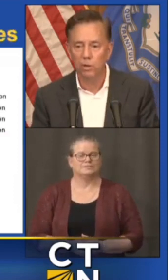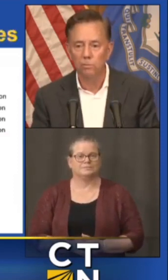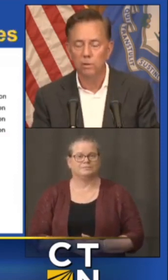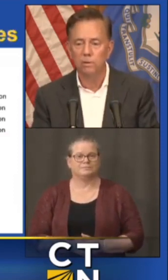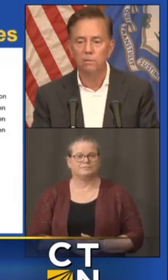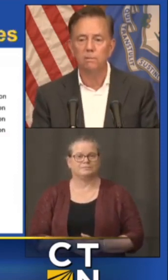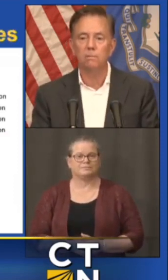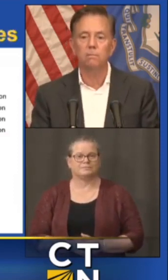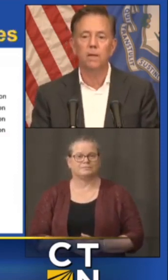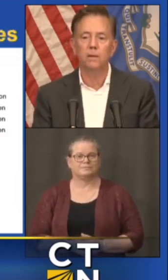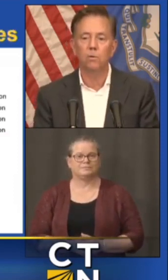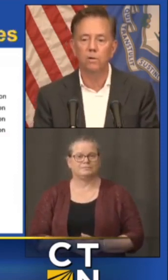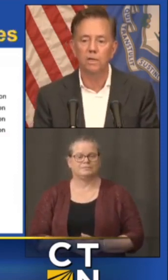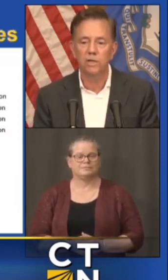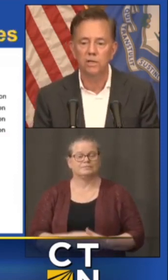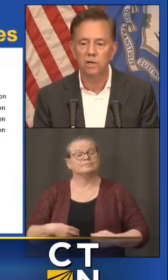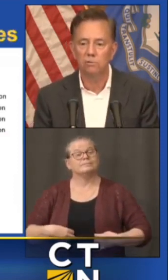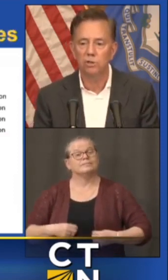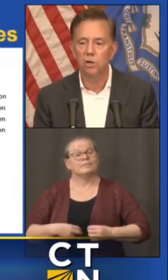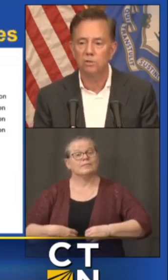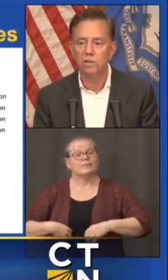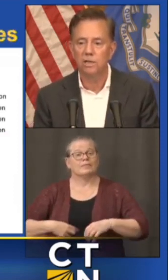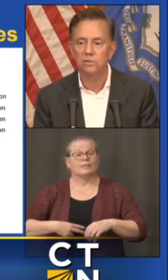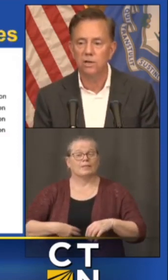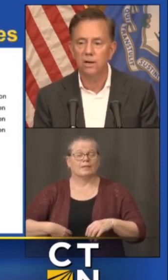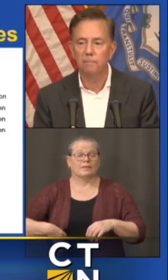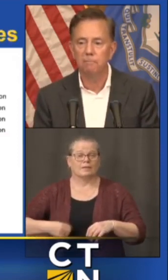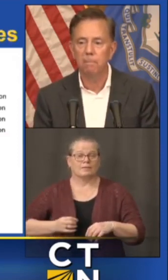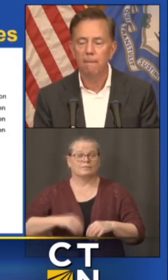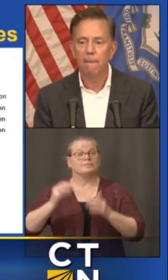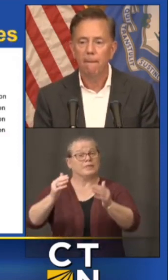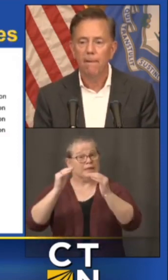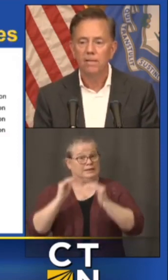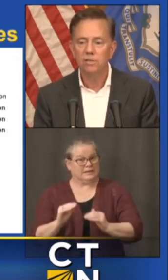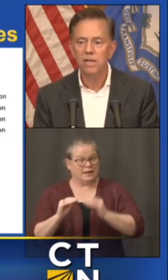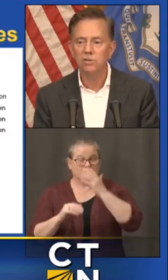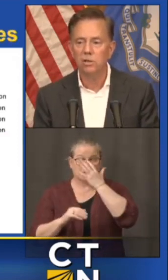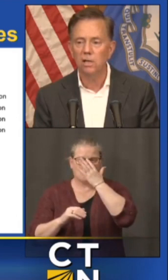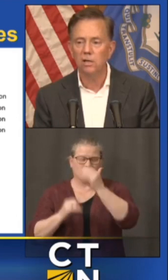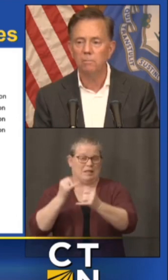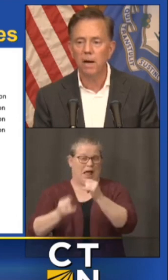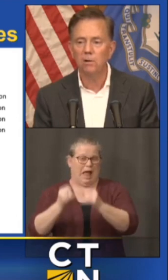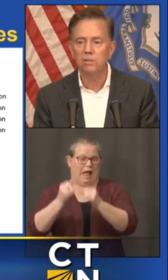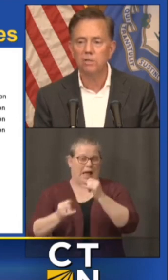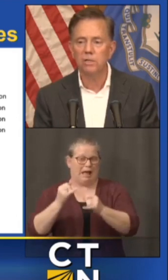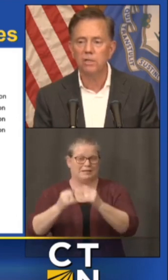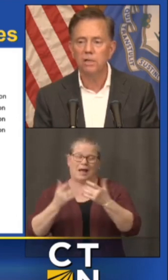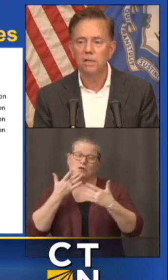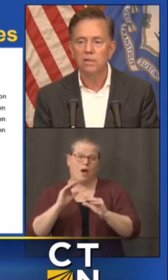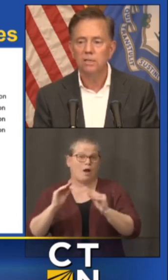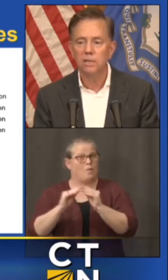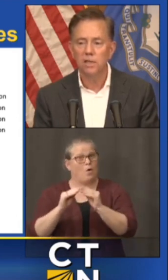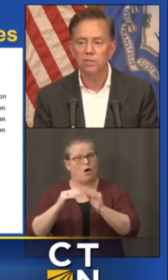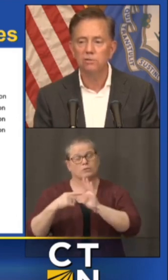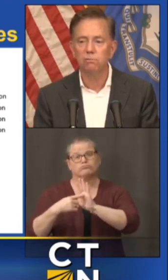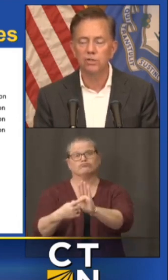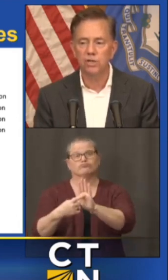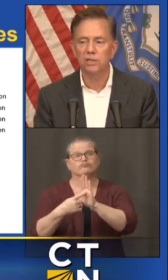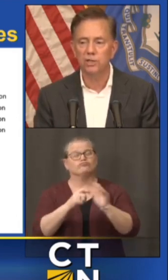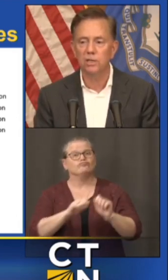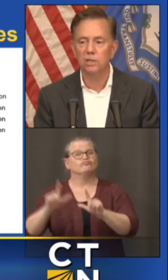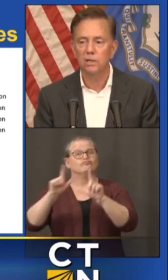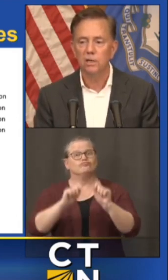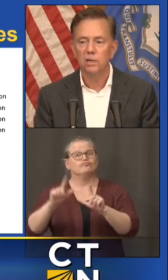bore you with any more of these detailed charts is um just gives you a little comparison to this